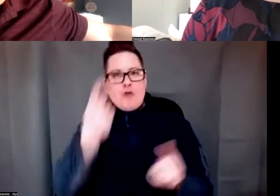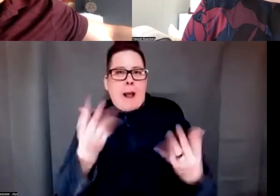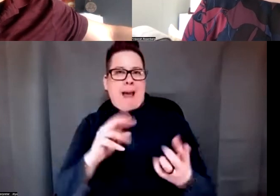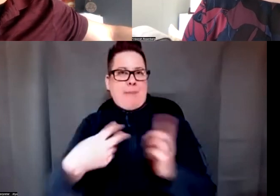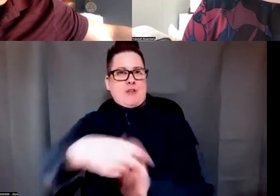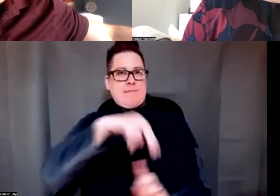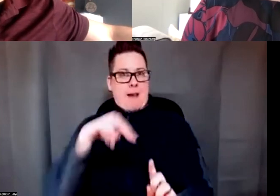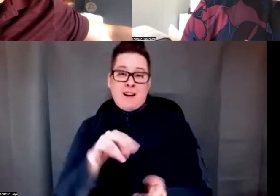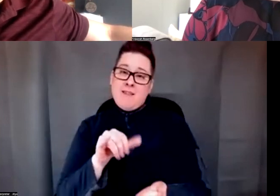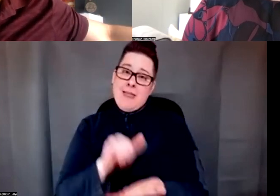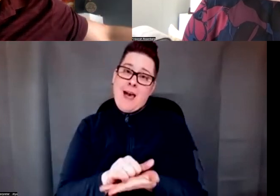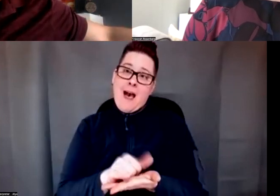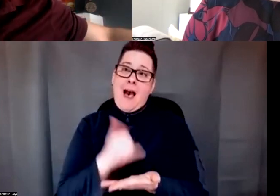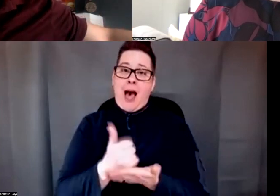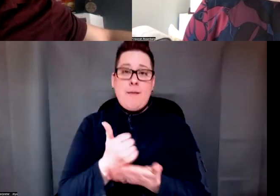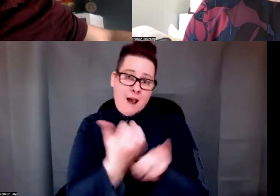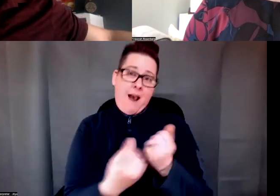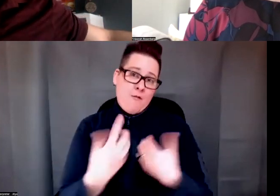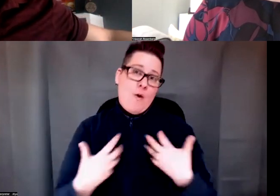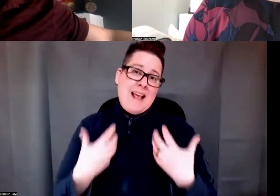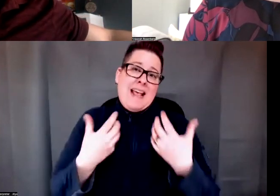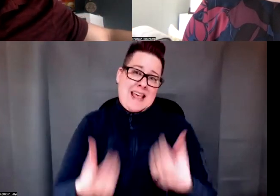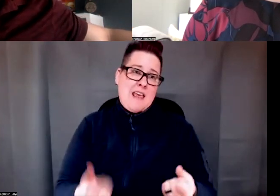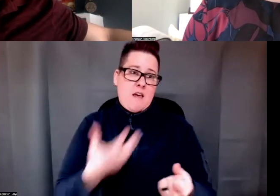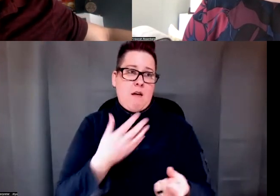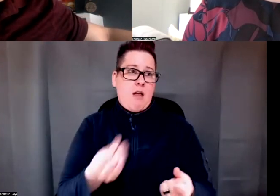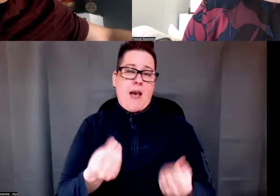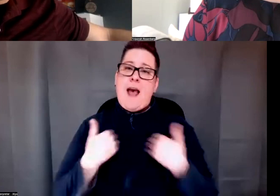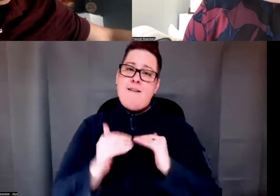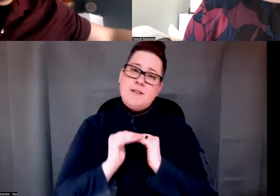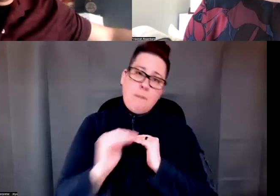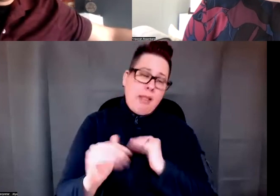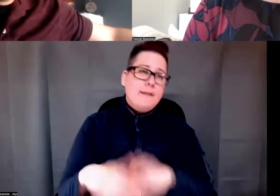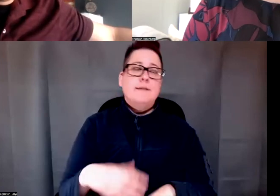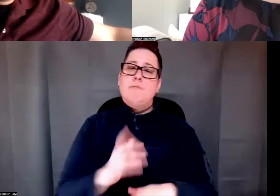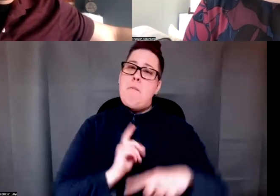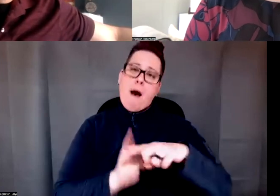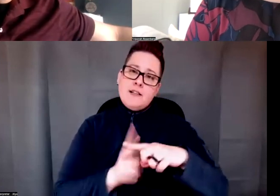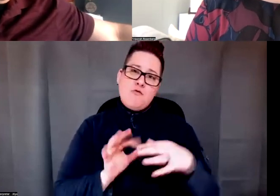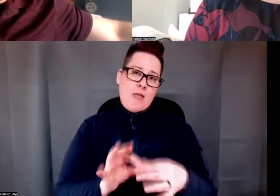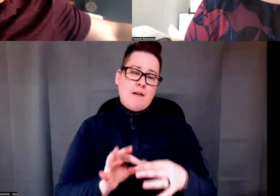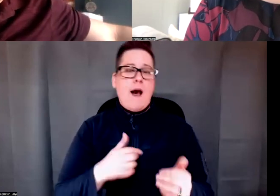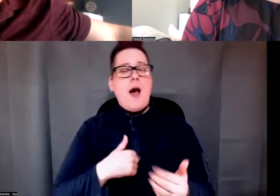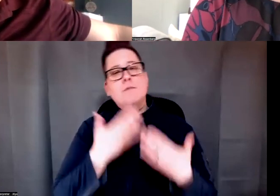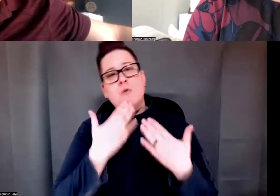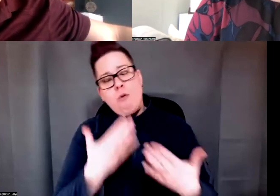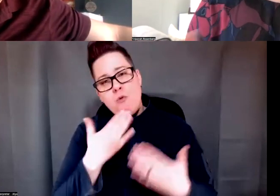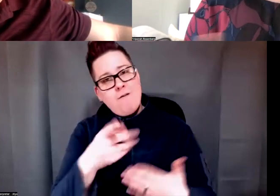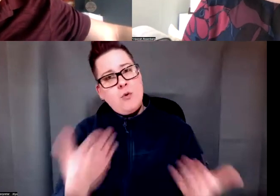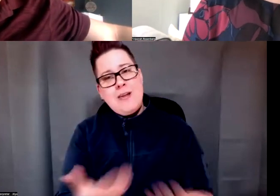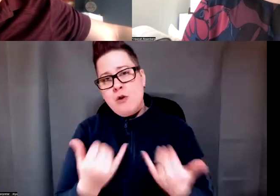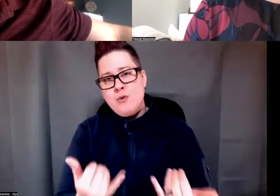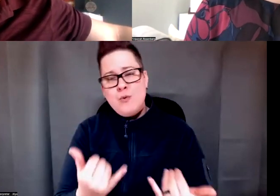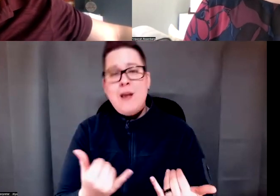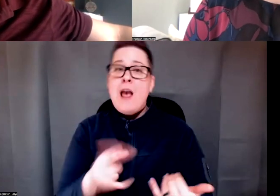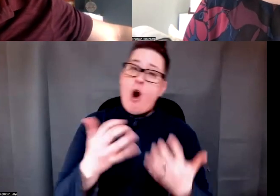a pathway for healing and recovery and stability and positive relationships. I just am so grateful for your time today and thank